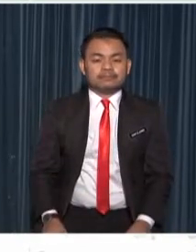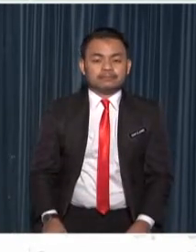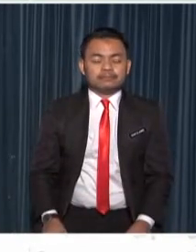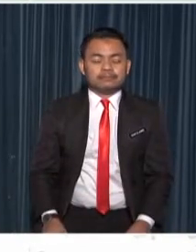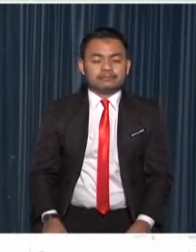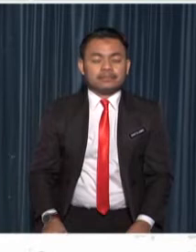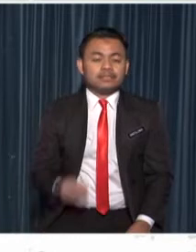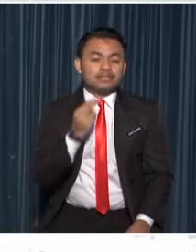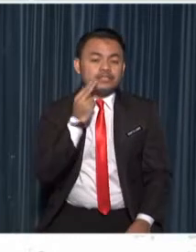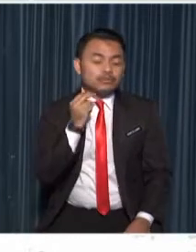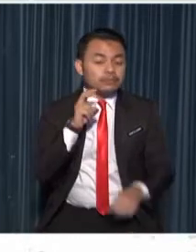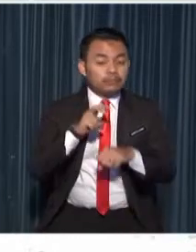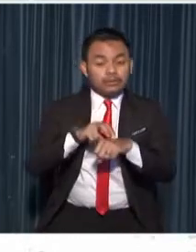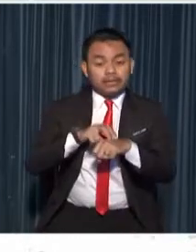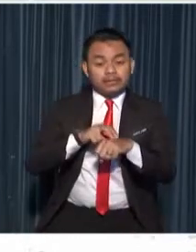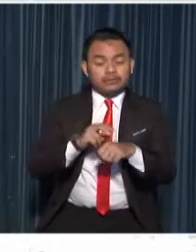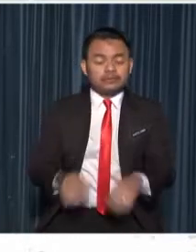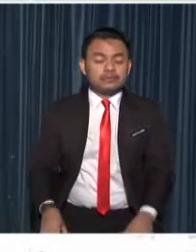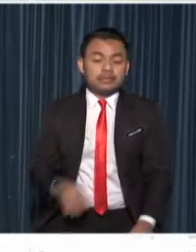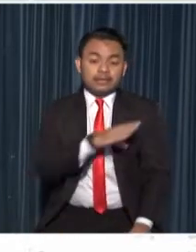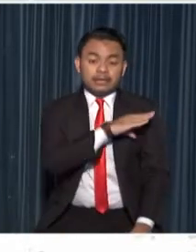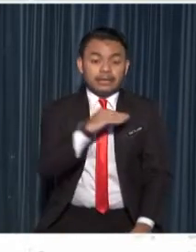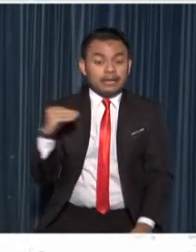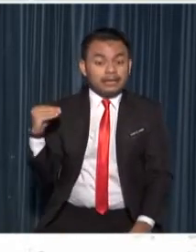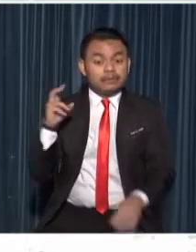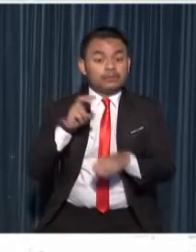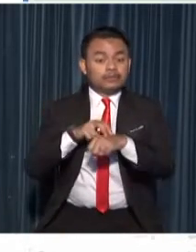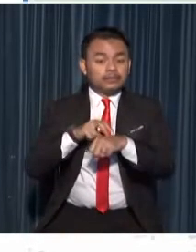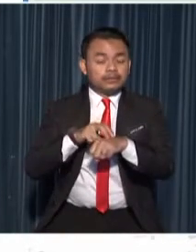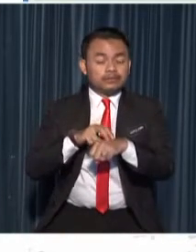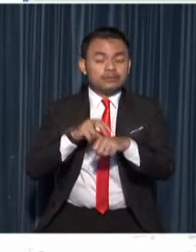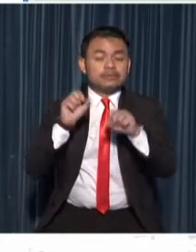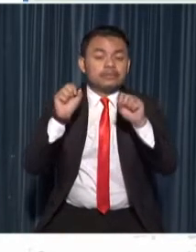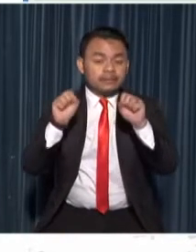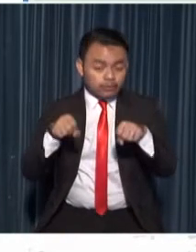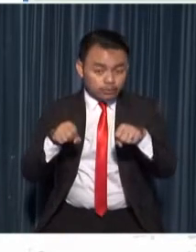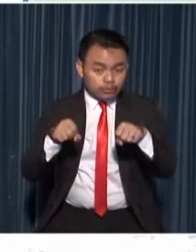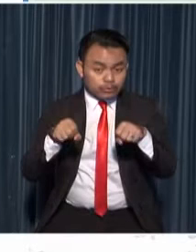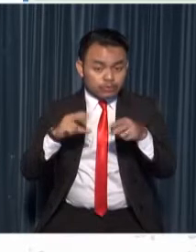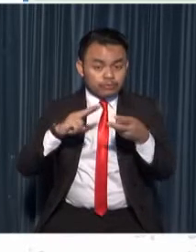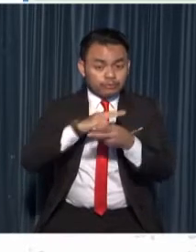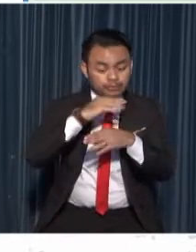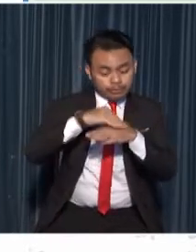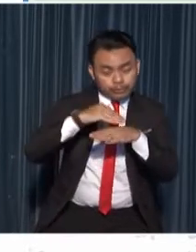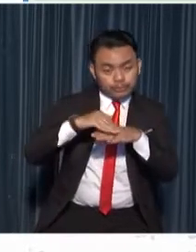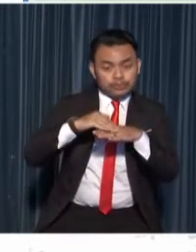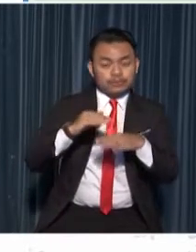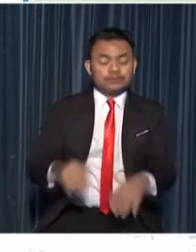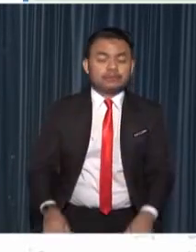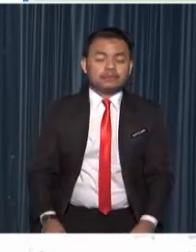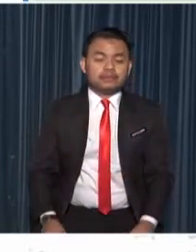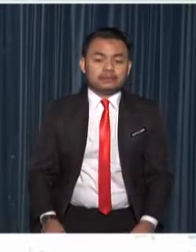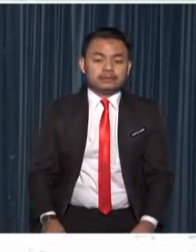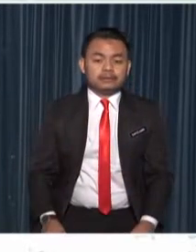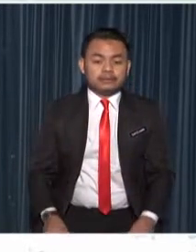sweet potatoes and potatoes can also reproduce through